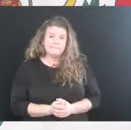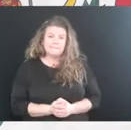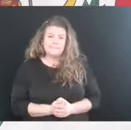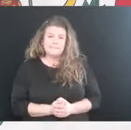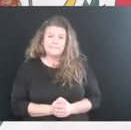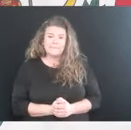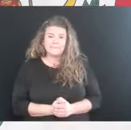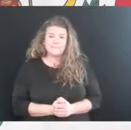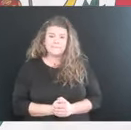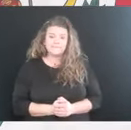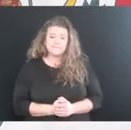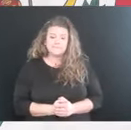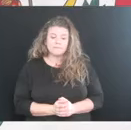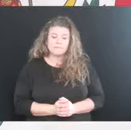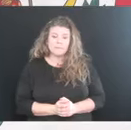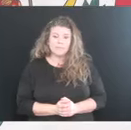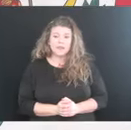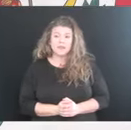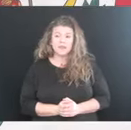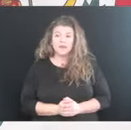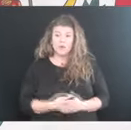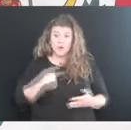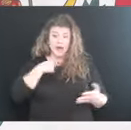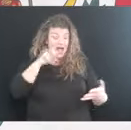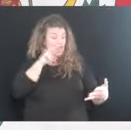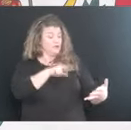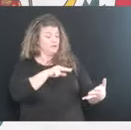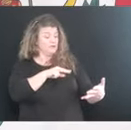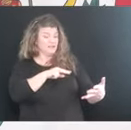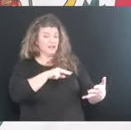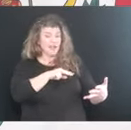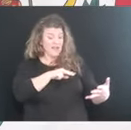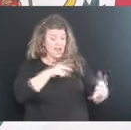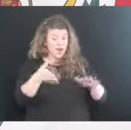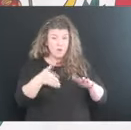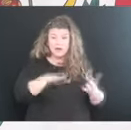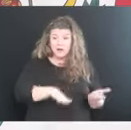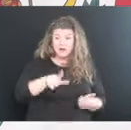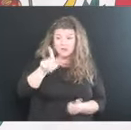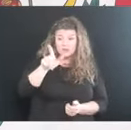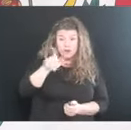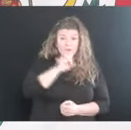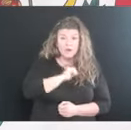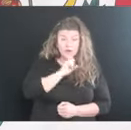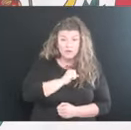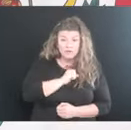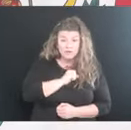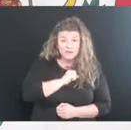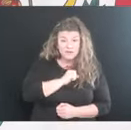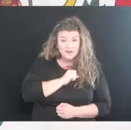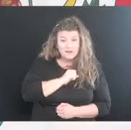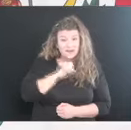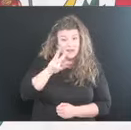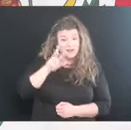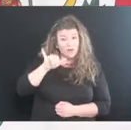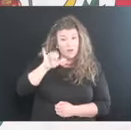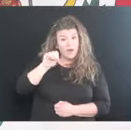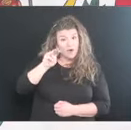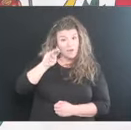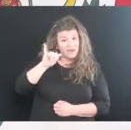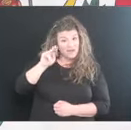When I look down there and I see that we've lost a 21 year old in Wyoming County,